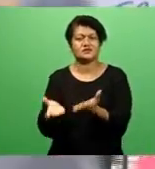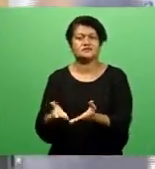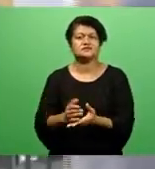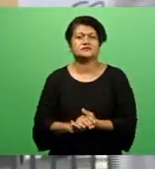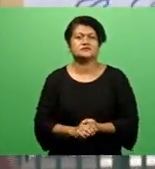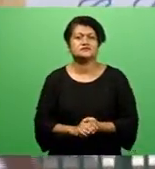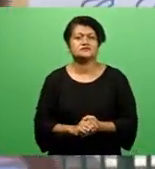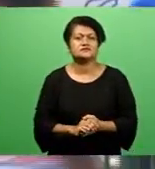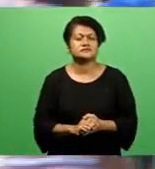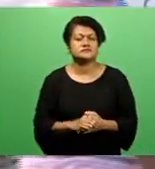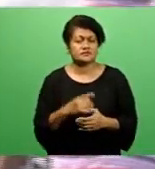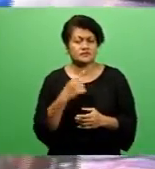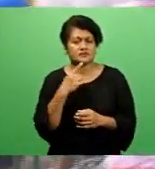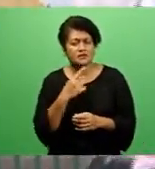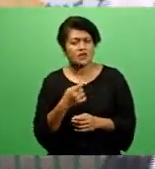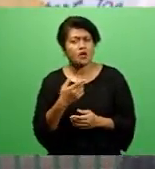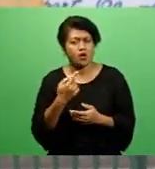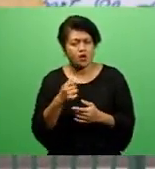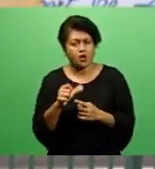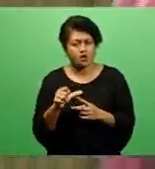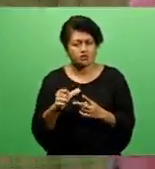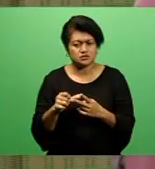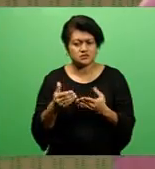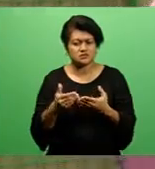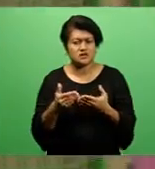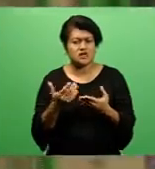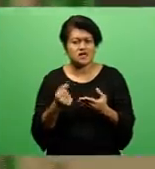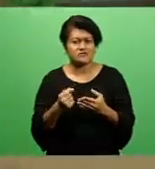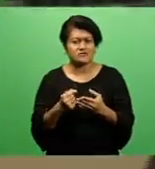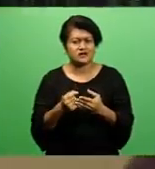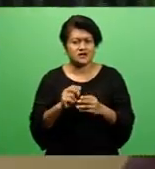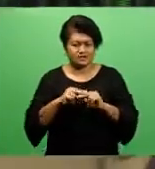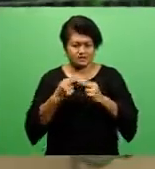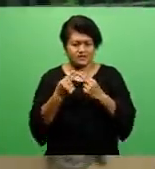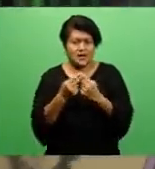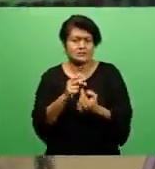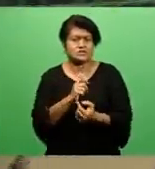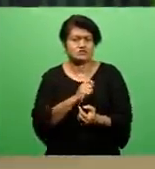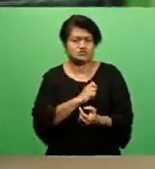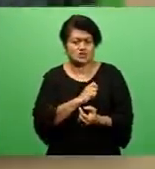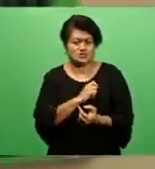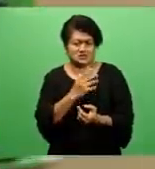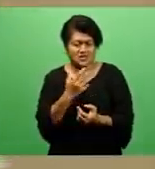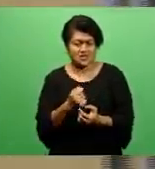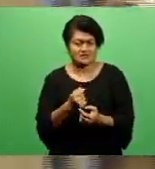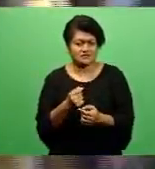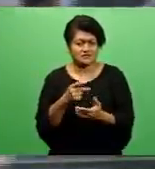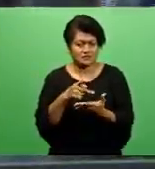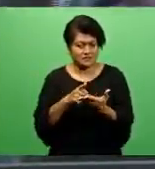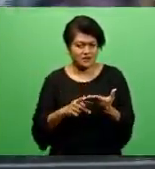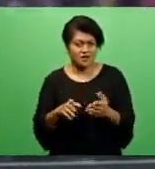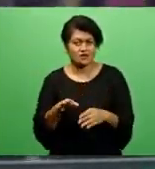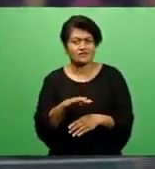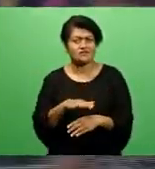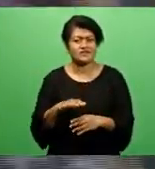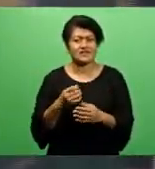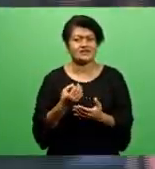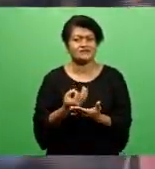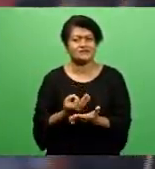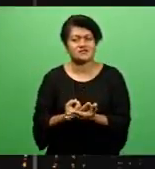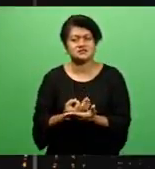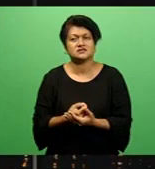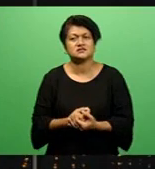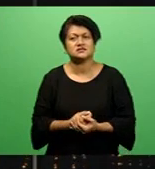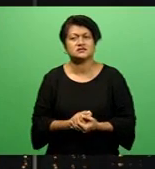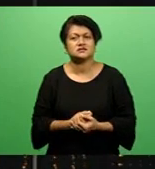FPTCL also introduced its charitable and family trusts as part of its trustee funds. Jeshulal, FBC